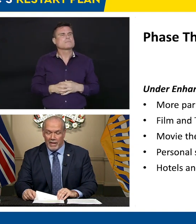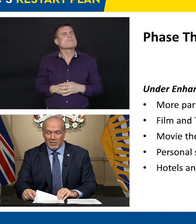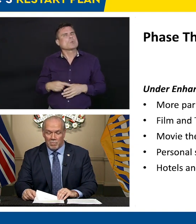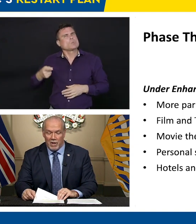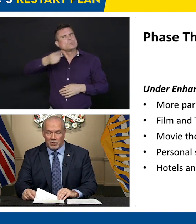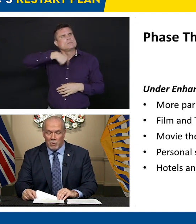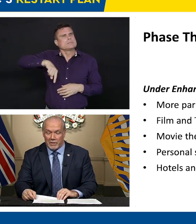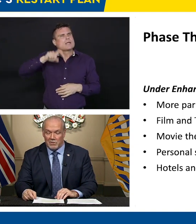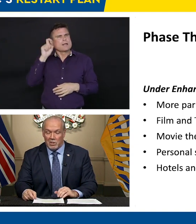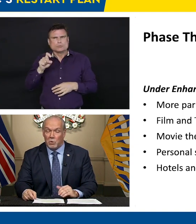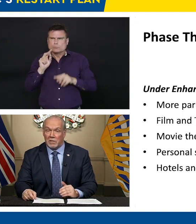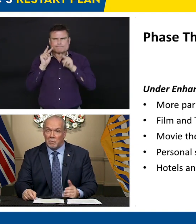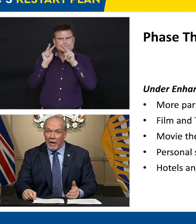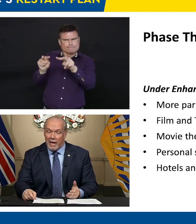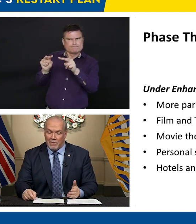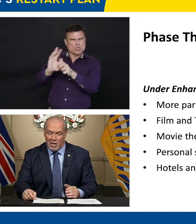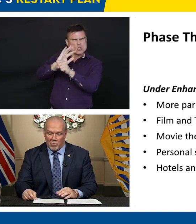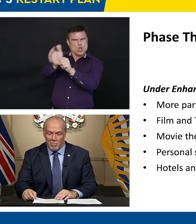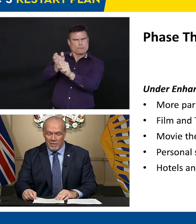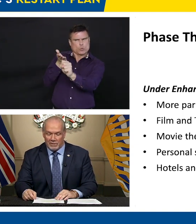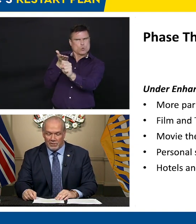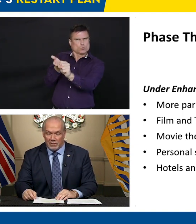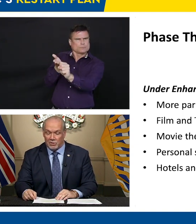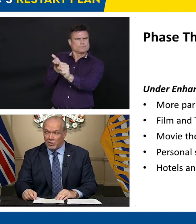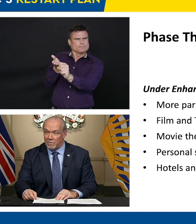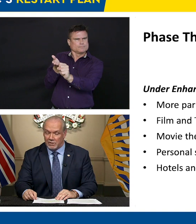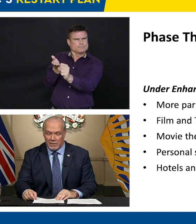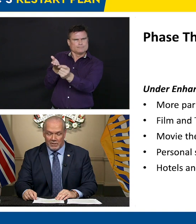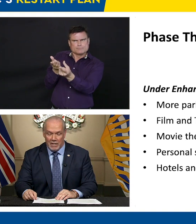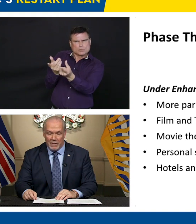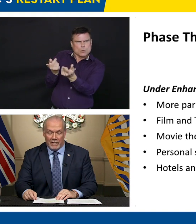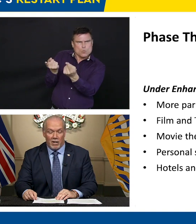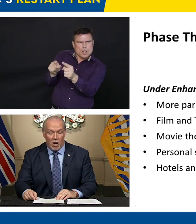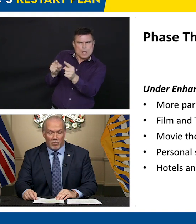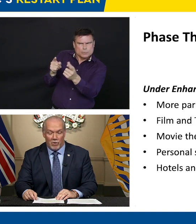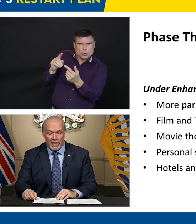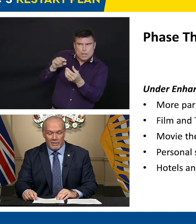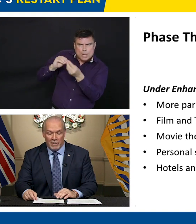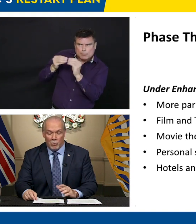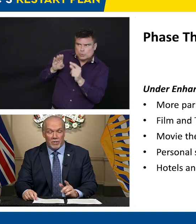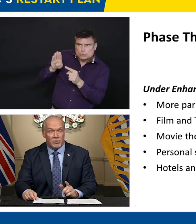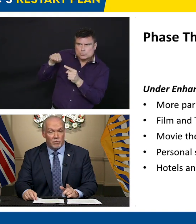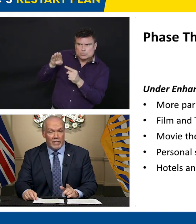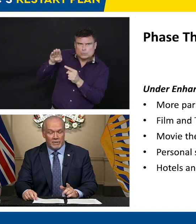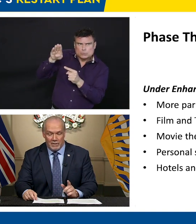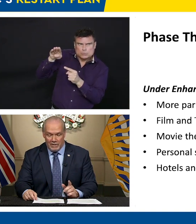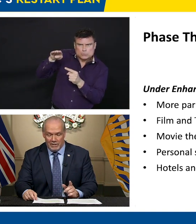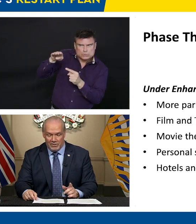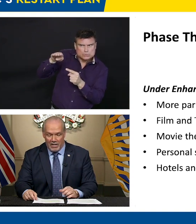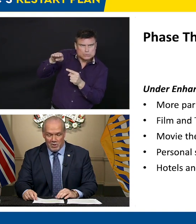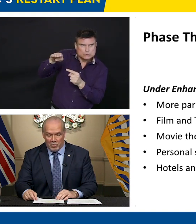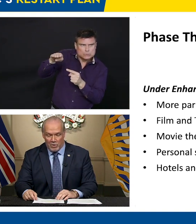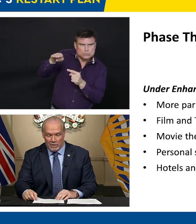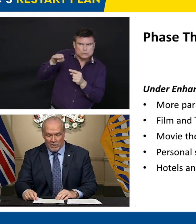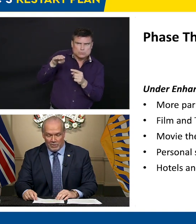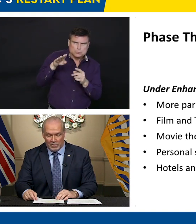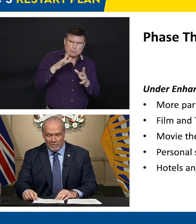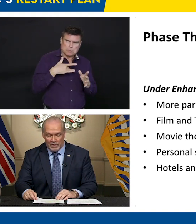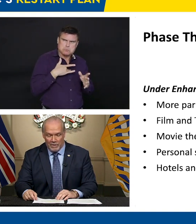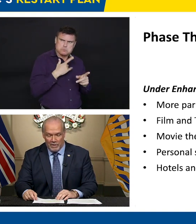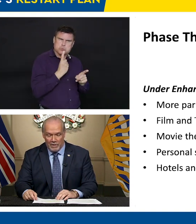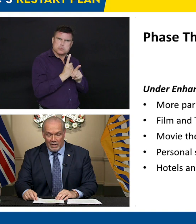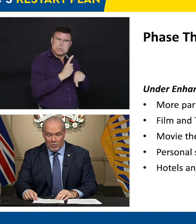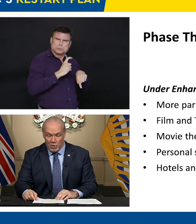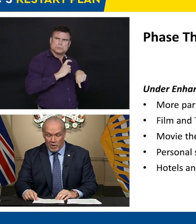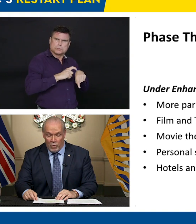Over the next months, we will continue to expand the number of businesses and services that can operate with strict safety protocols.